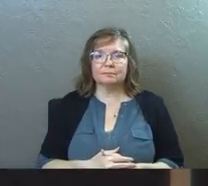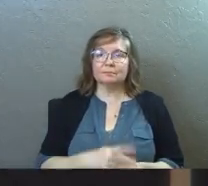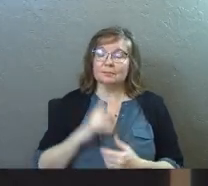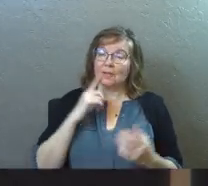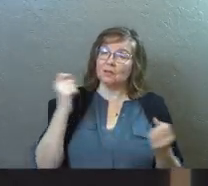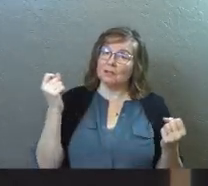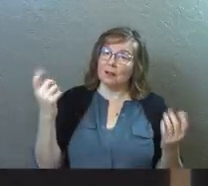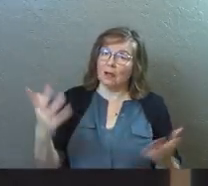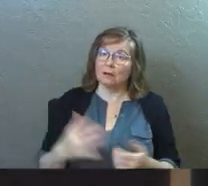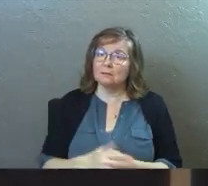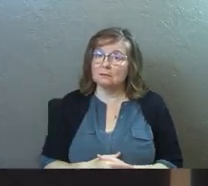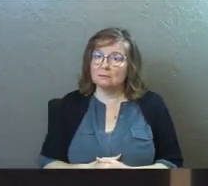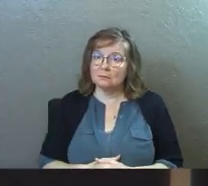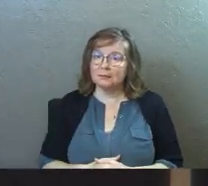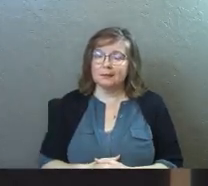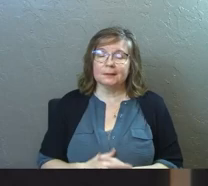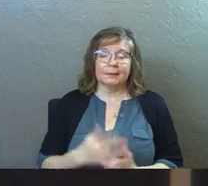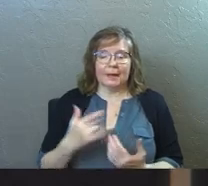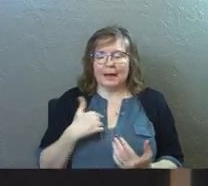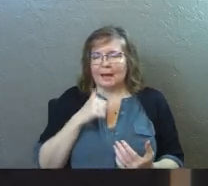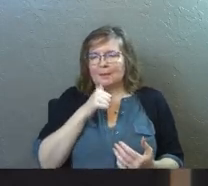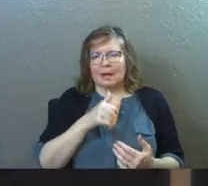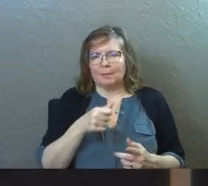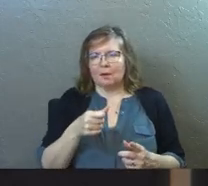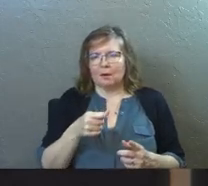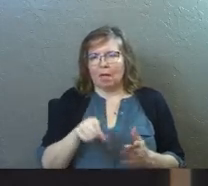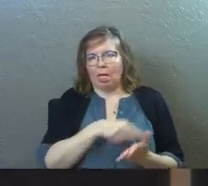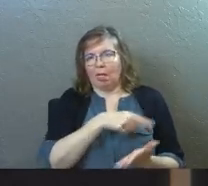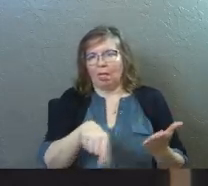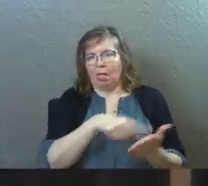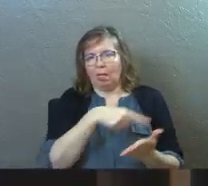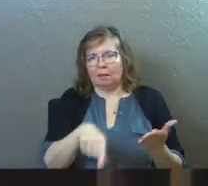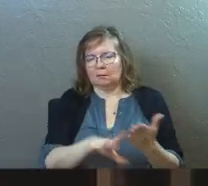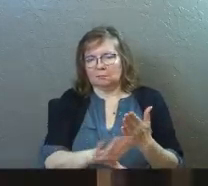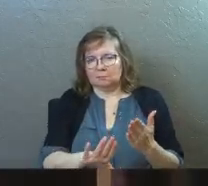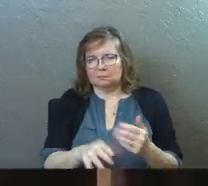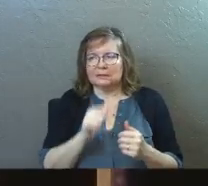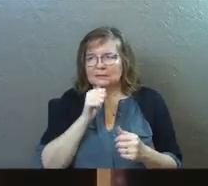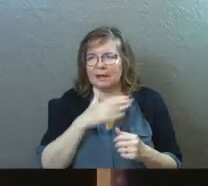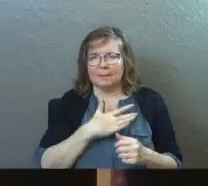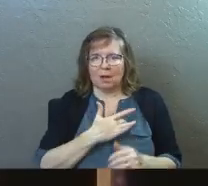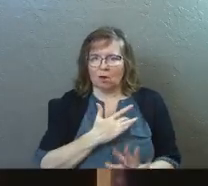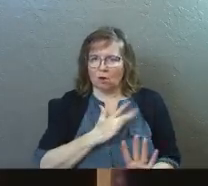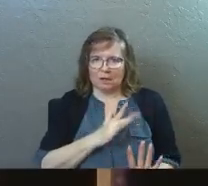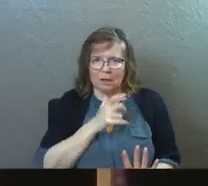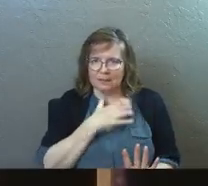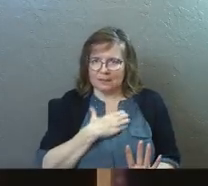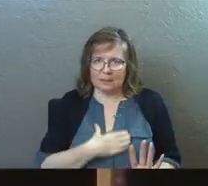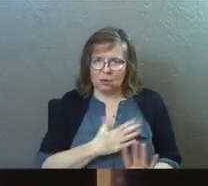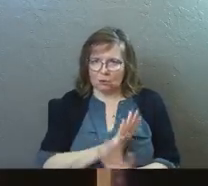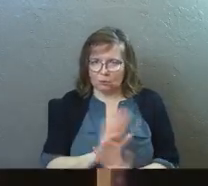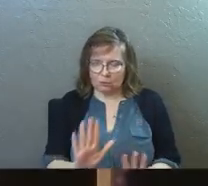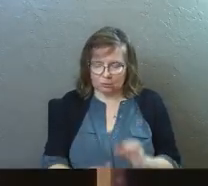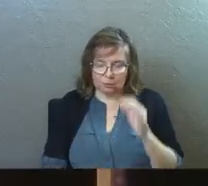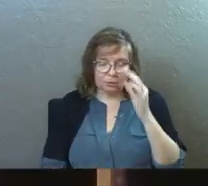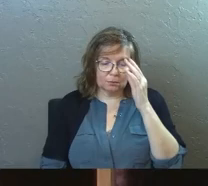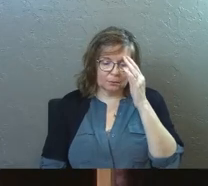There's a lot. And I'm not going to bash. It's not my heart. It's not my desire